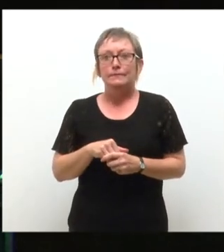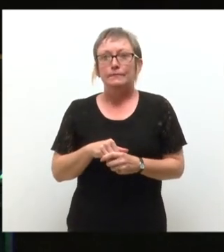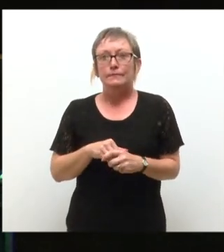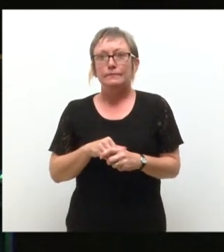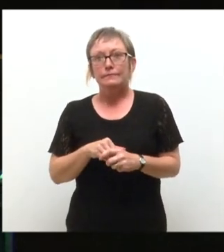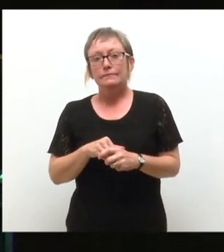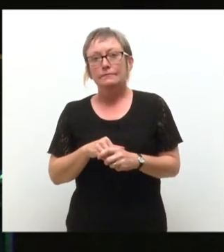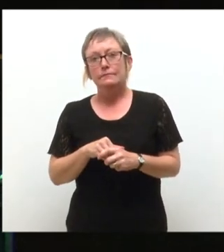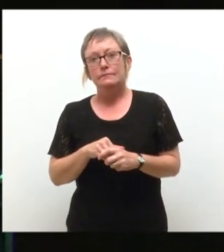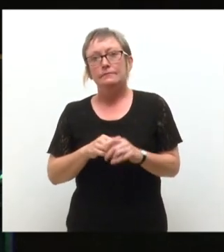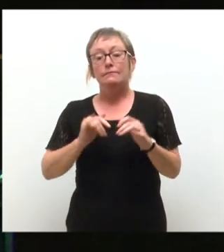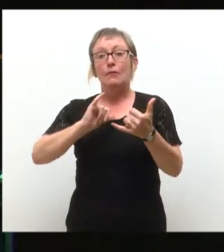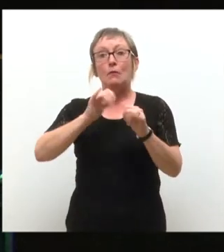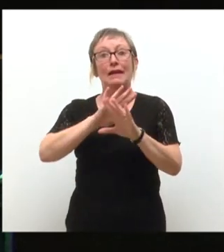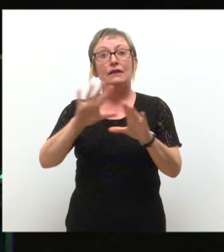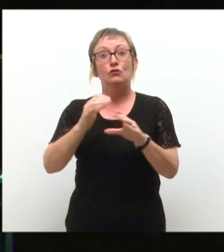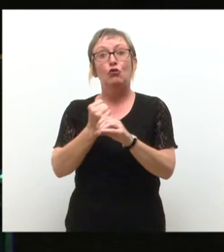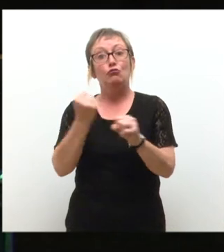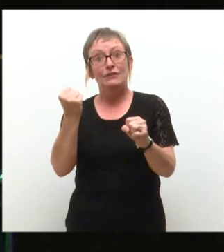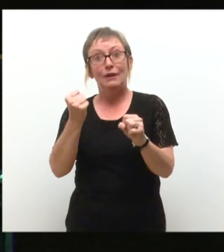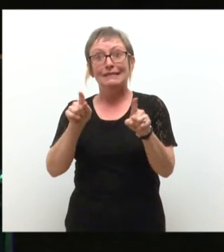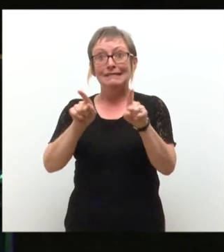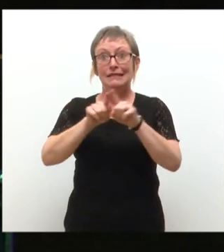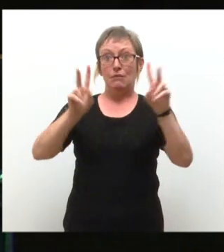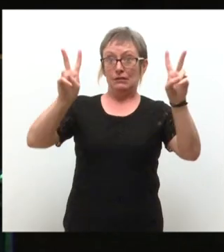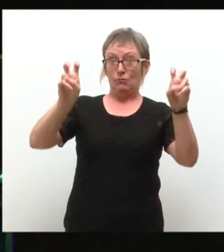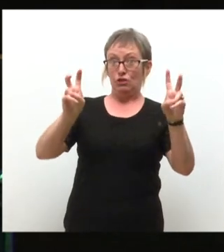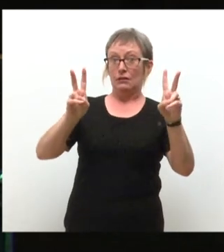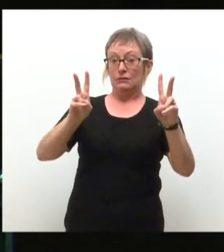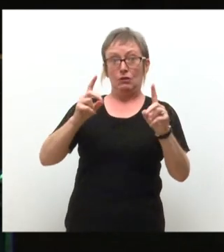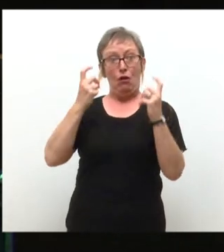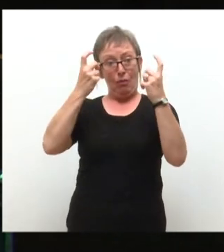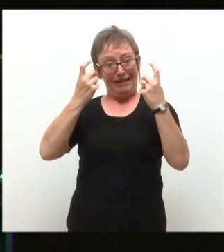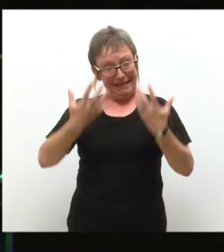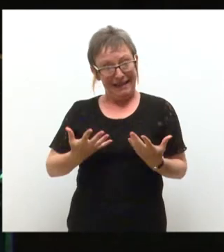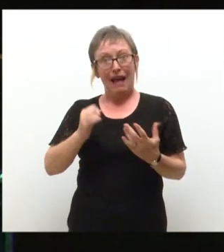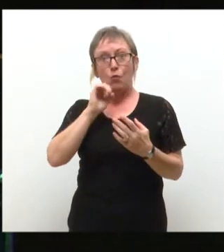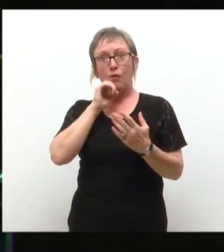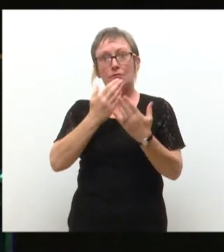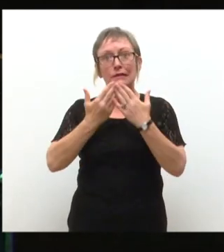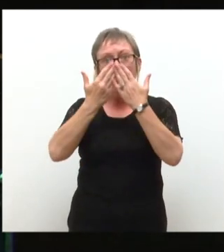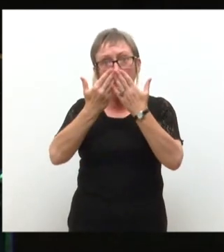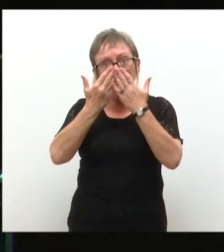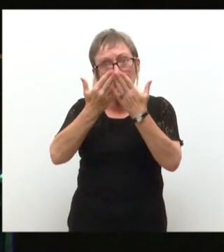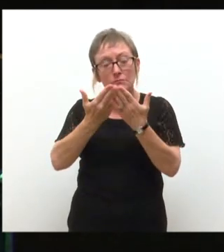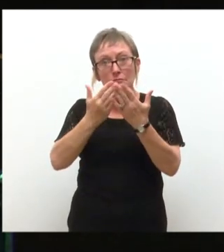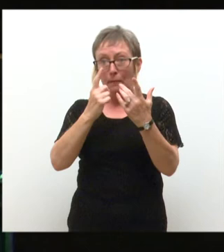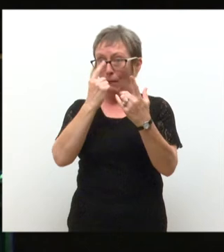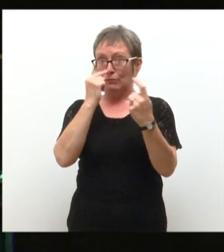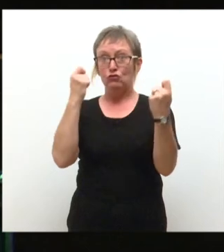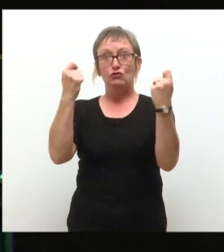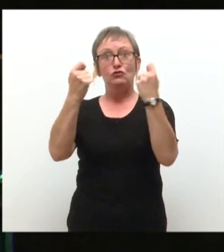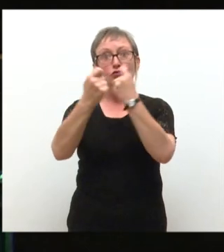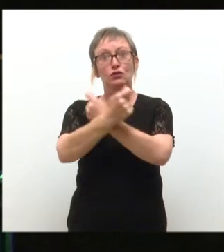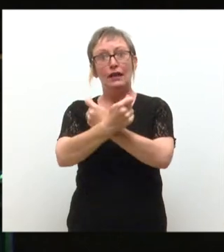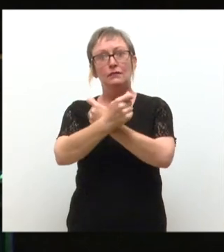And you may not graduate in the subject that you think, right now, you are going to graduate in. Because